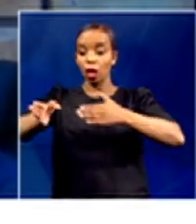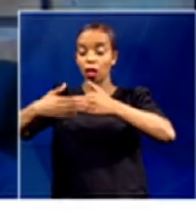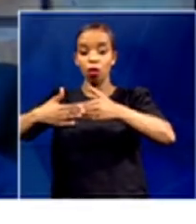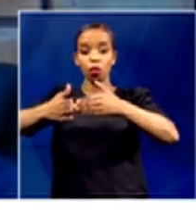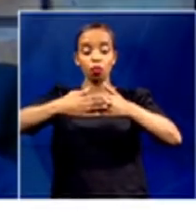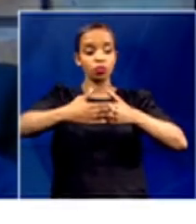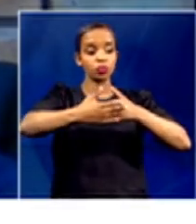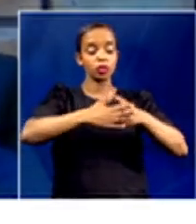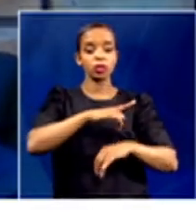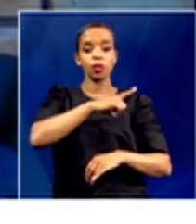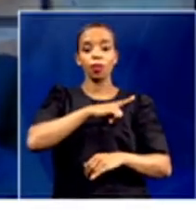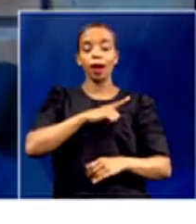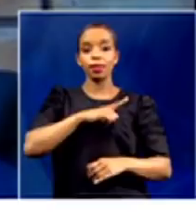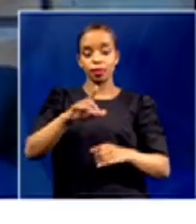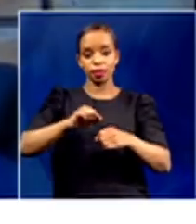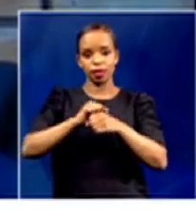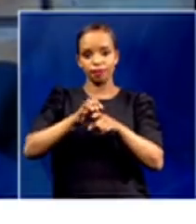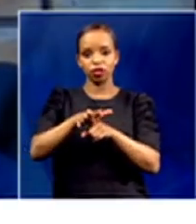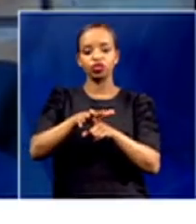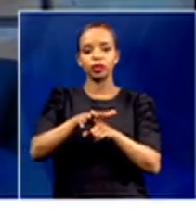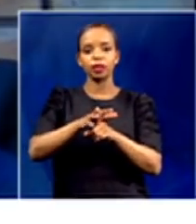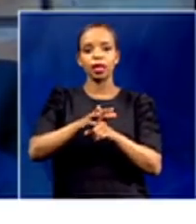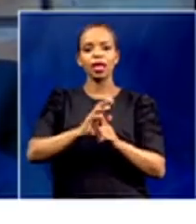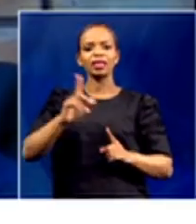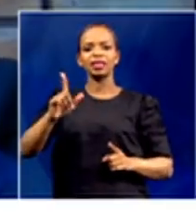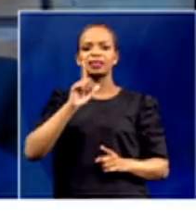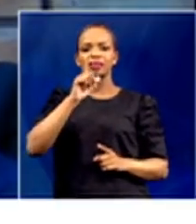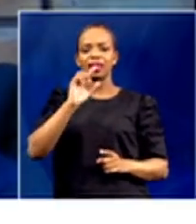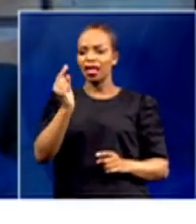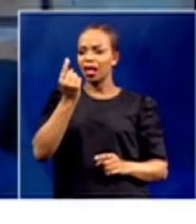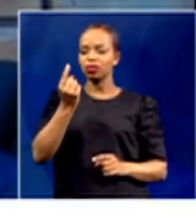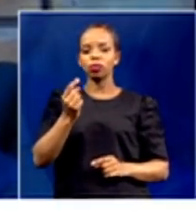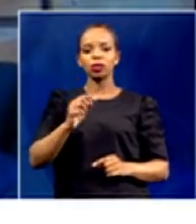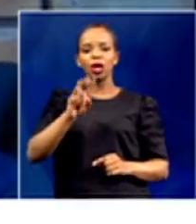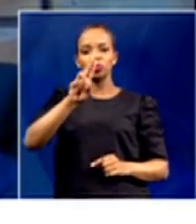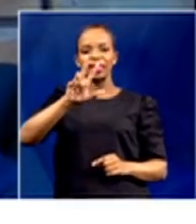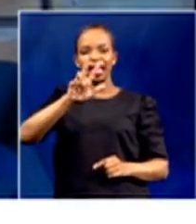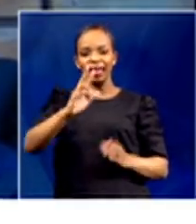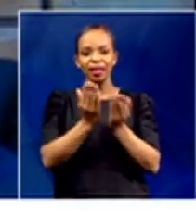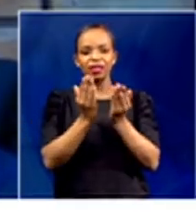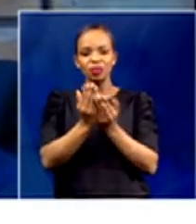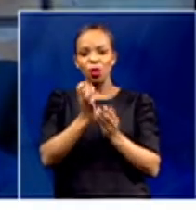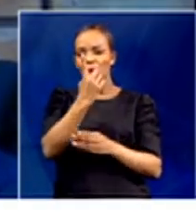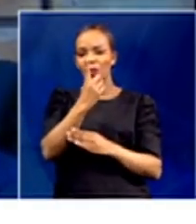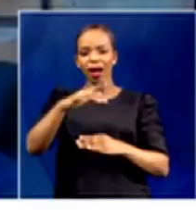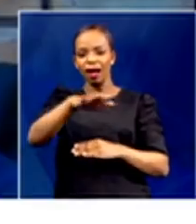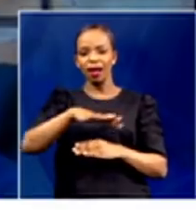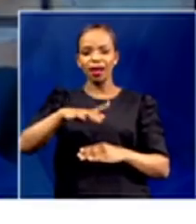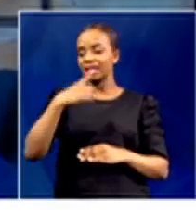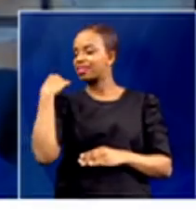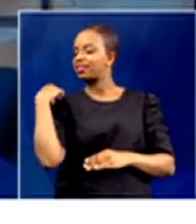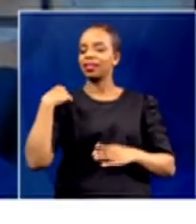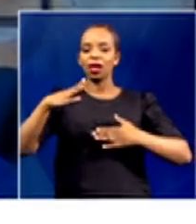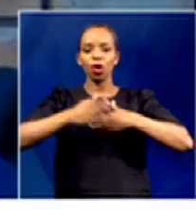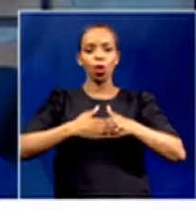Just in KZN alone, in Peter Maritzburg, 28 schools in one city closed yesterday. Now, extrapolate that to